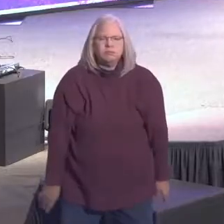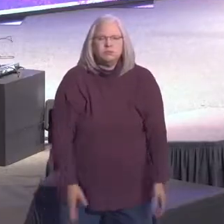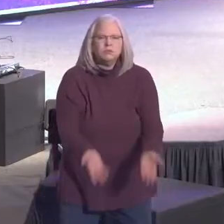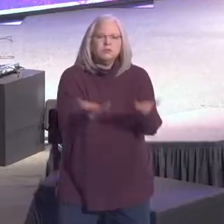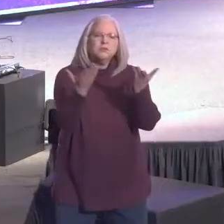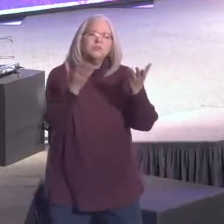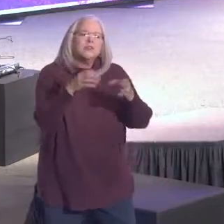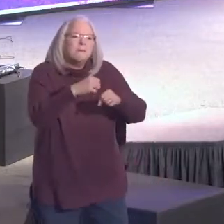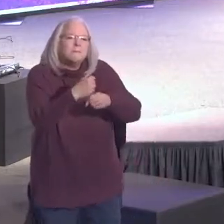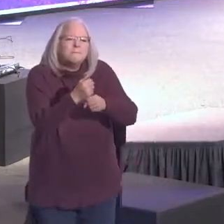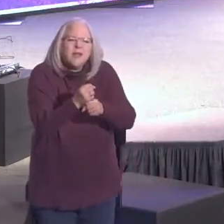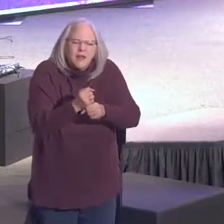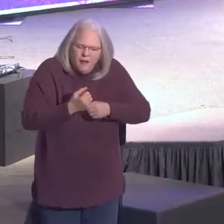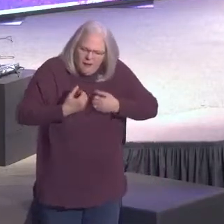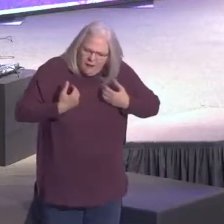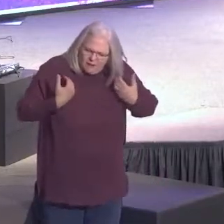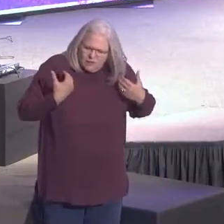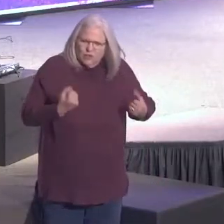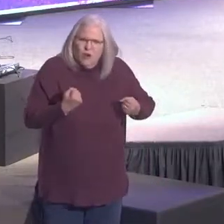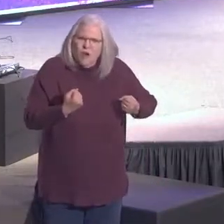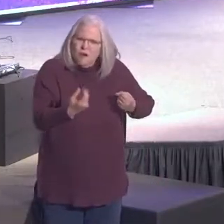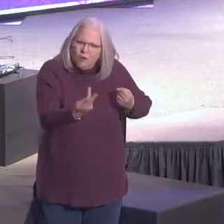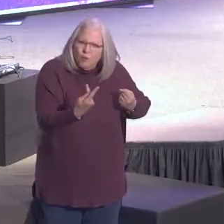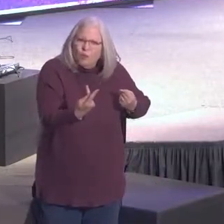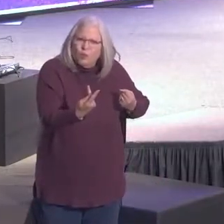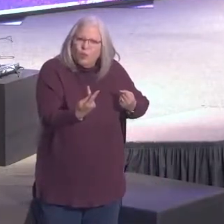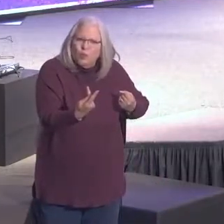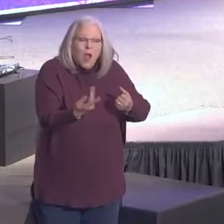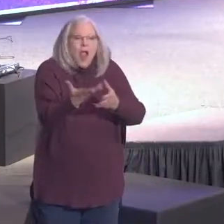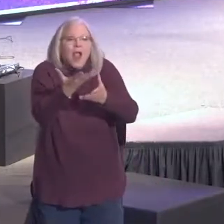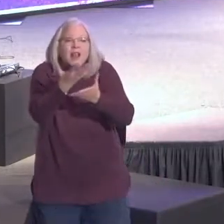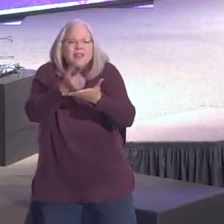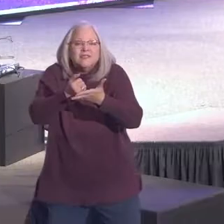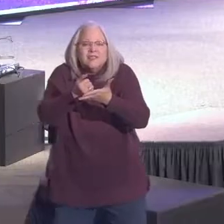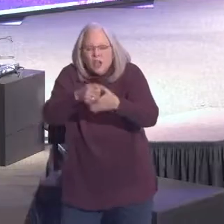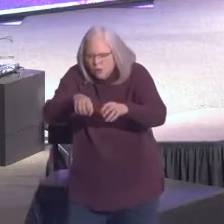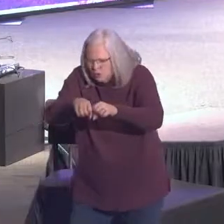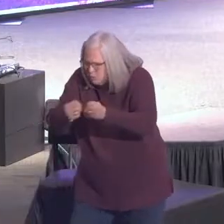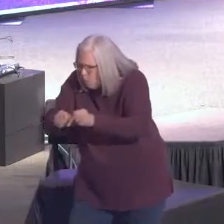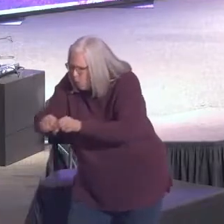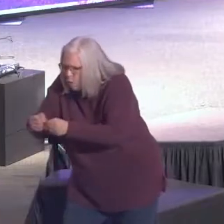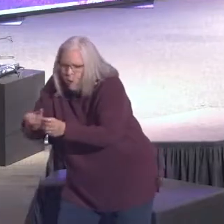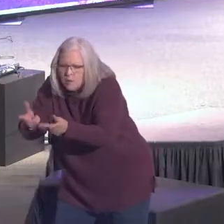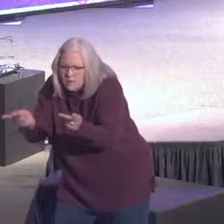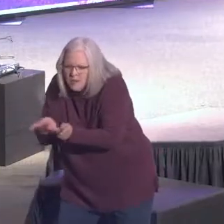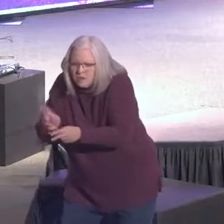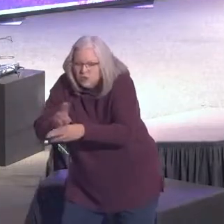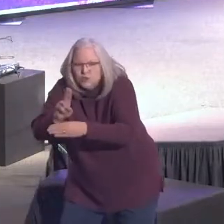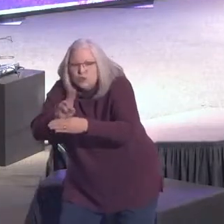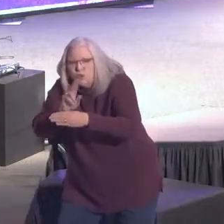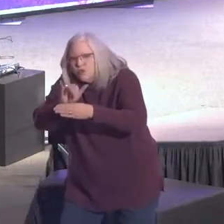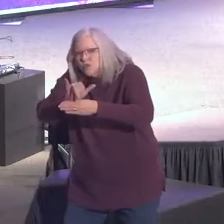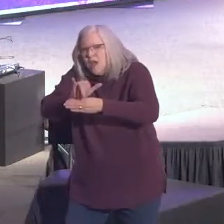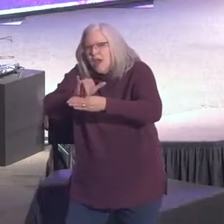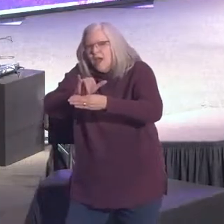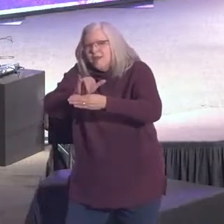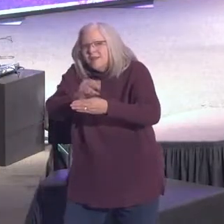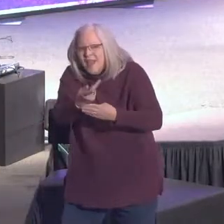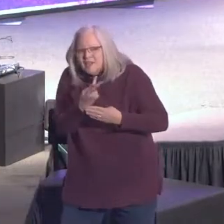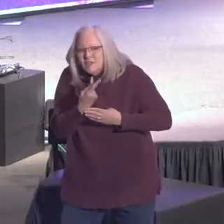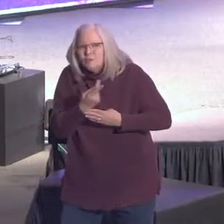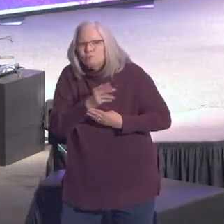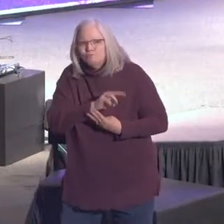that can make us stronger. And he can take those broken places and many times use that as our ministry.